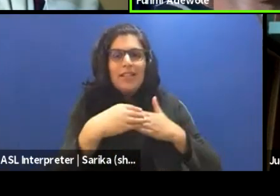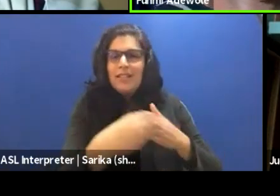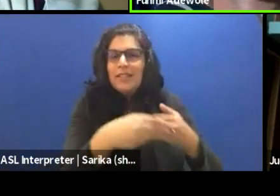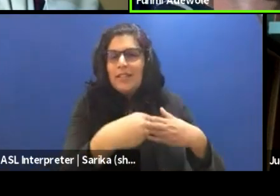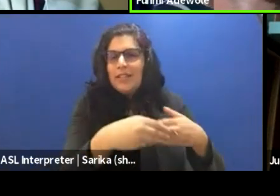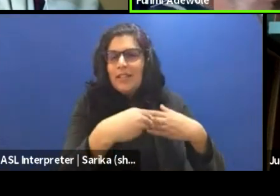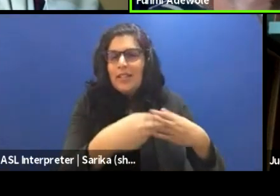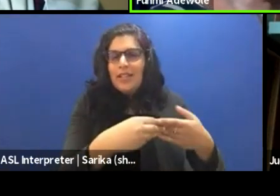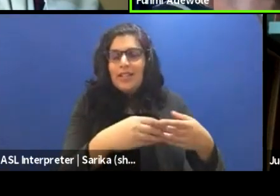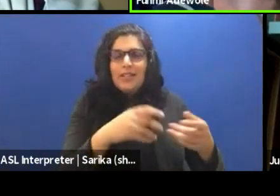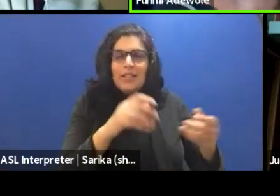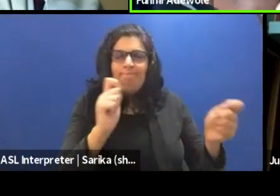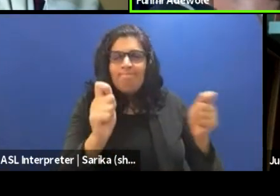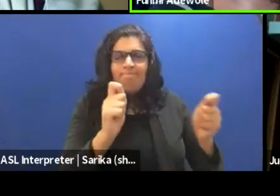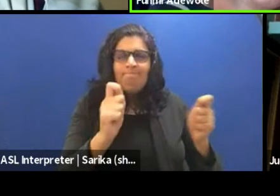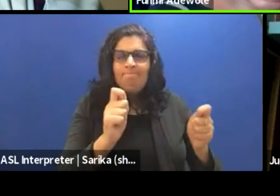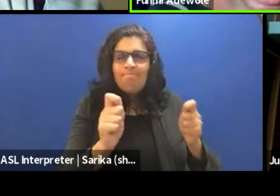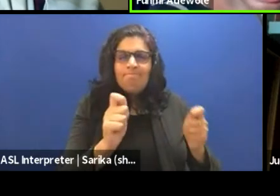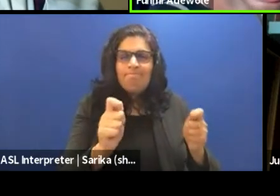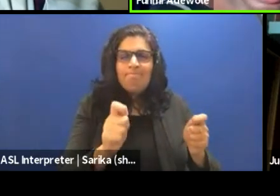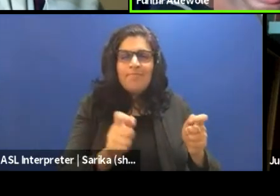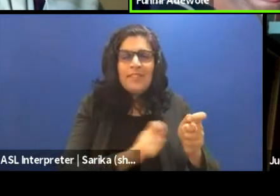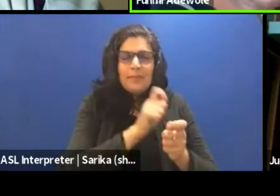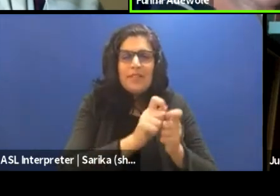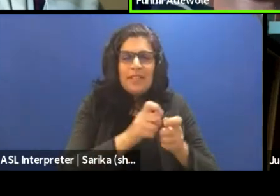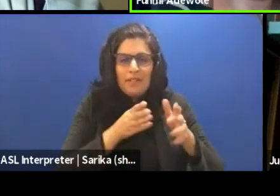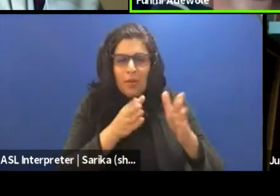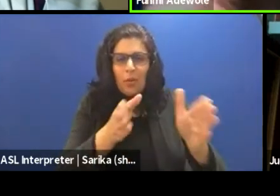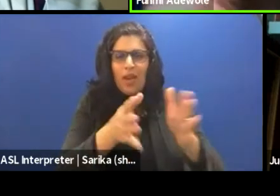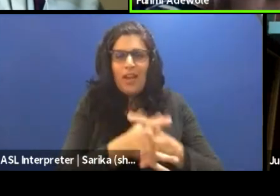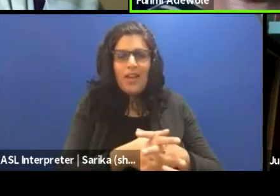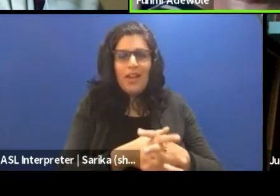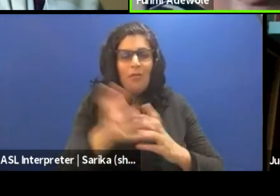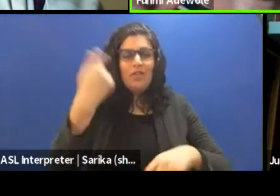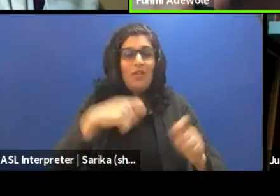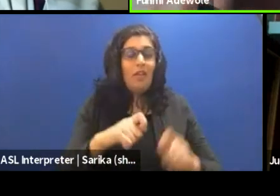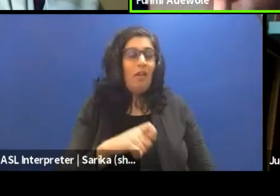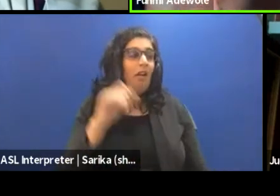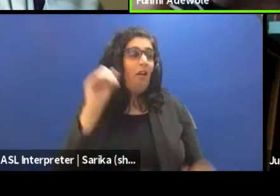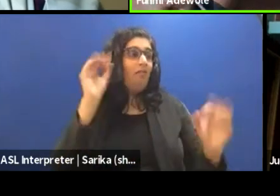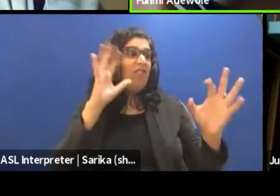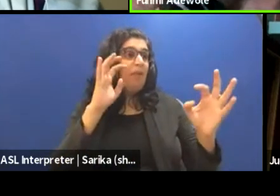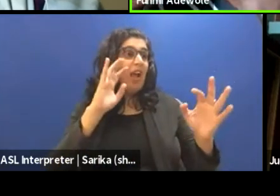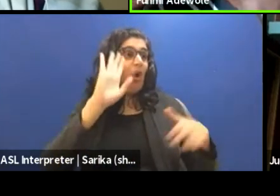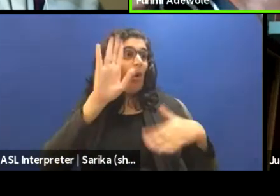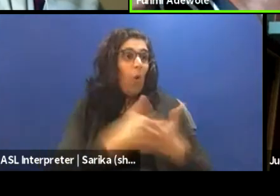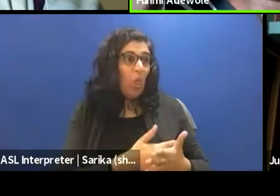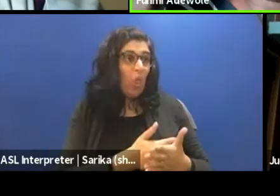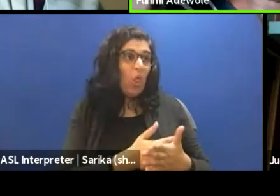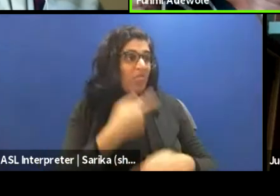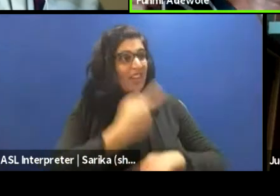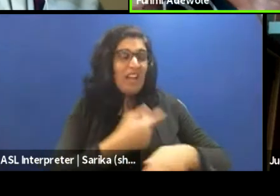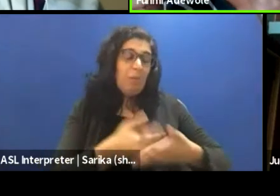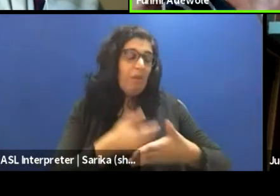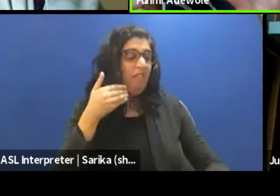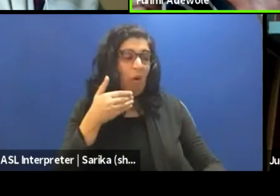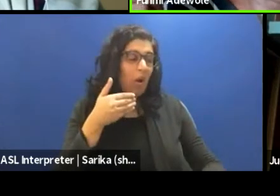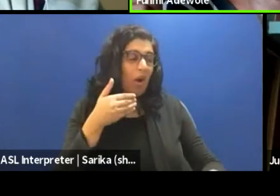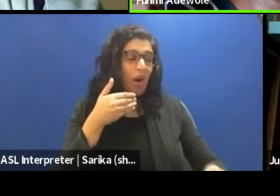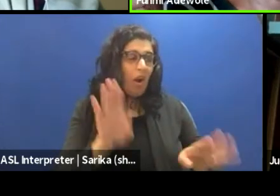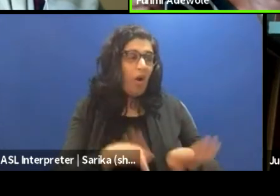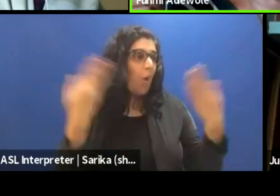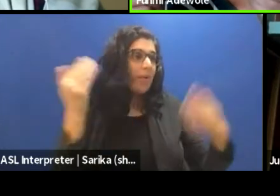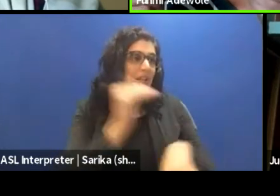make some changes in a particular direction, rather than you're giving them feedback the day before the opening